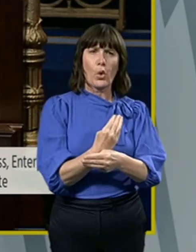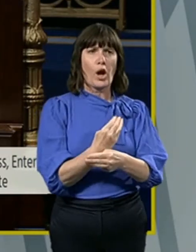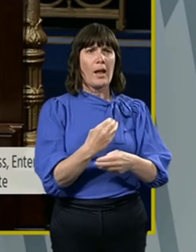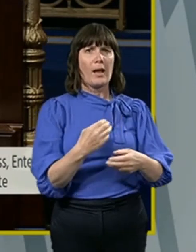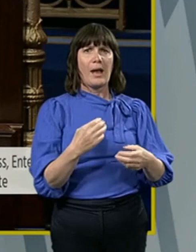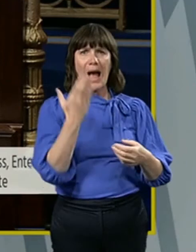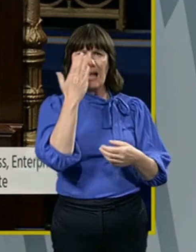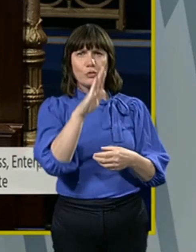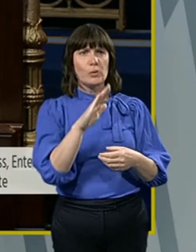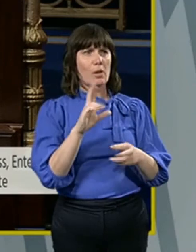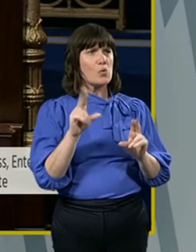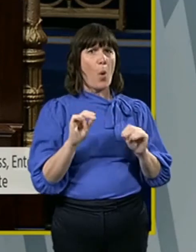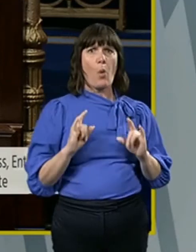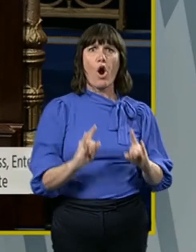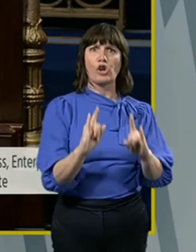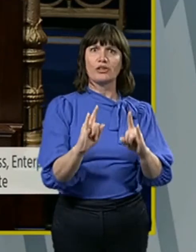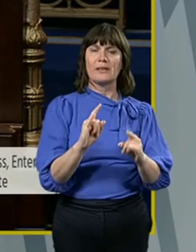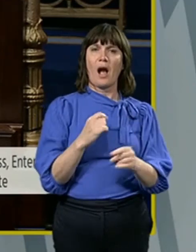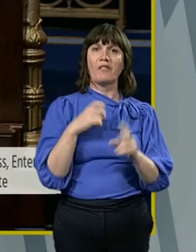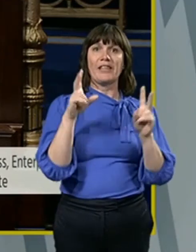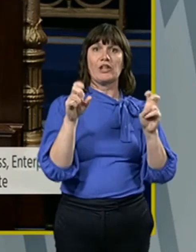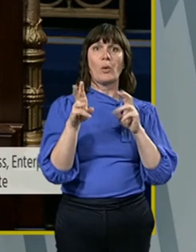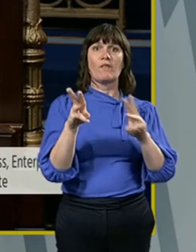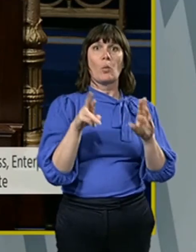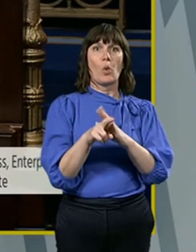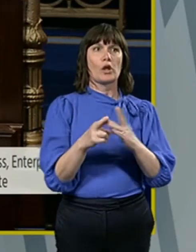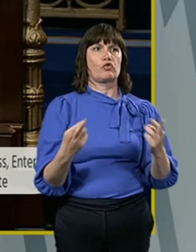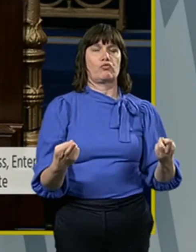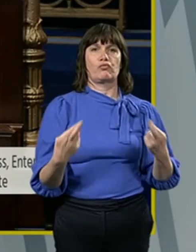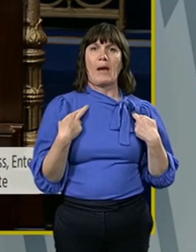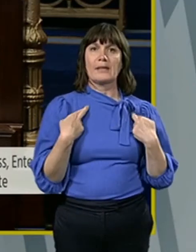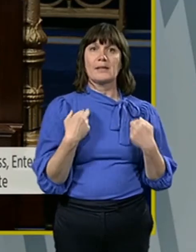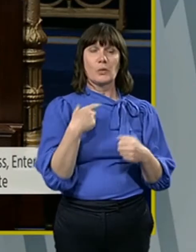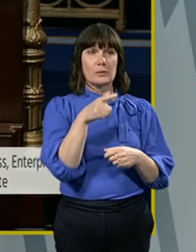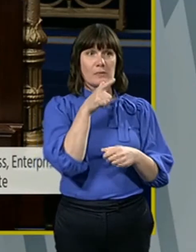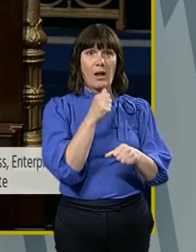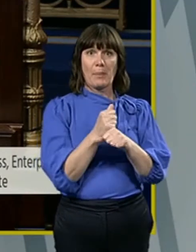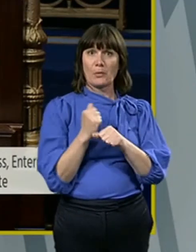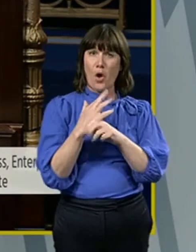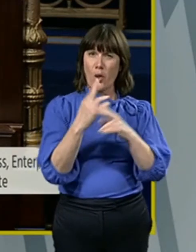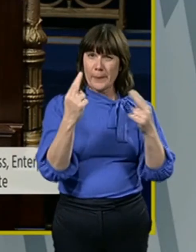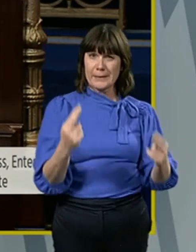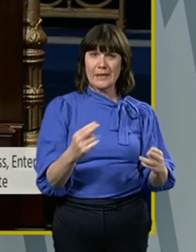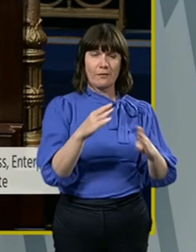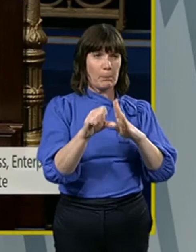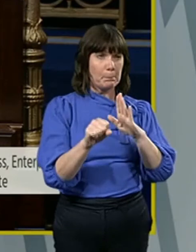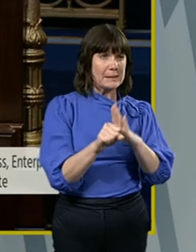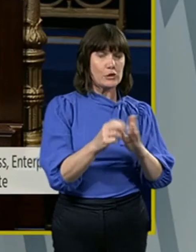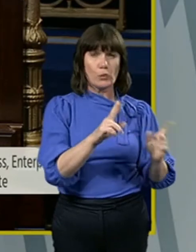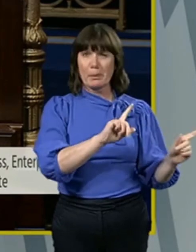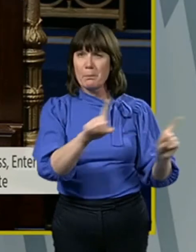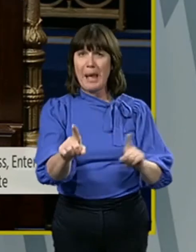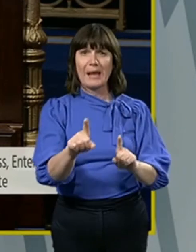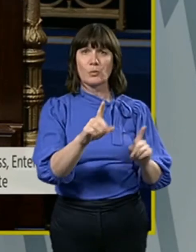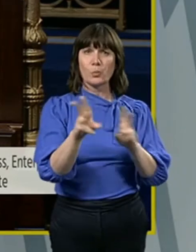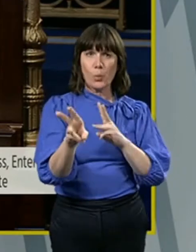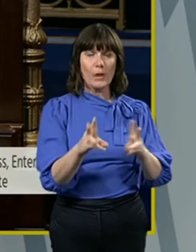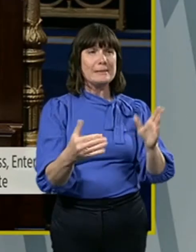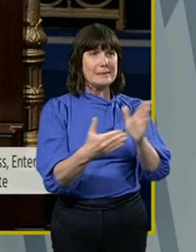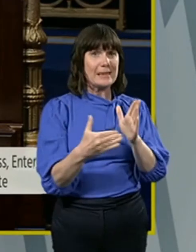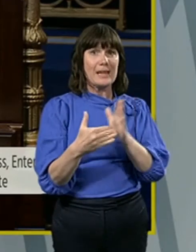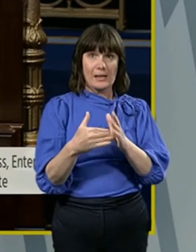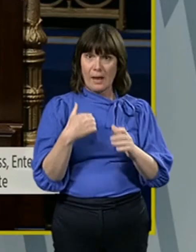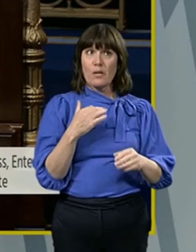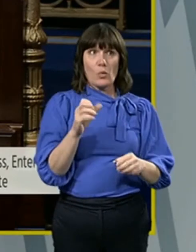of workers' rights. You can talk all you like about the need for industry and business in order to resume and they absolutely do and I know